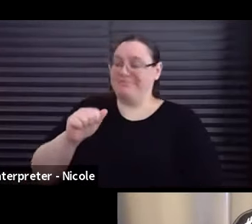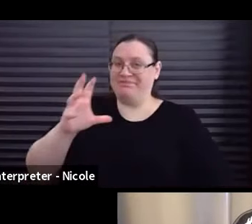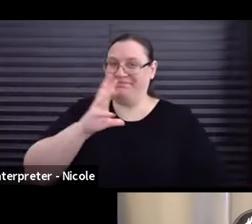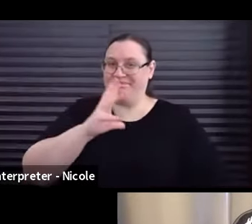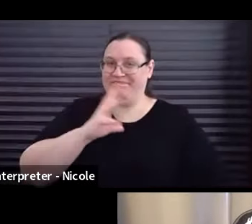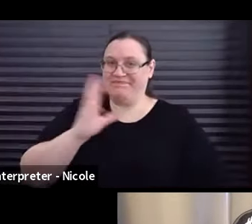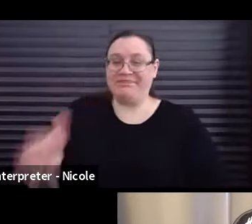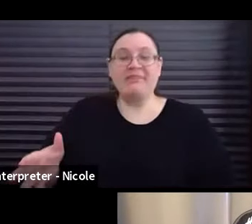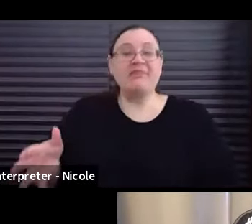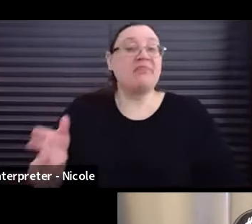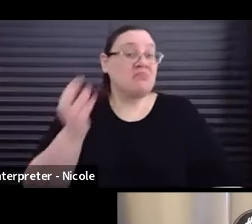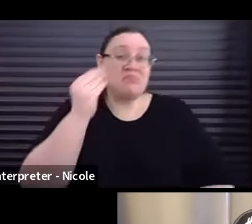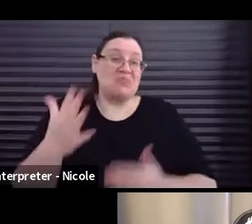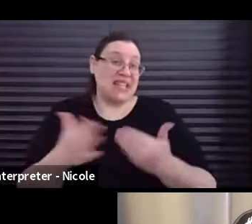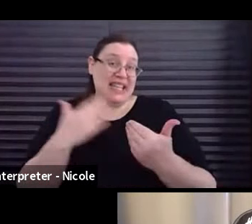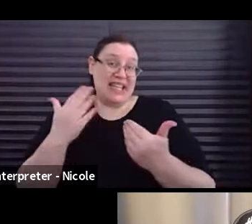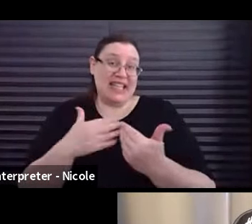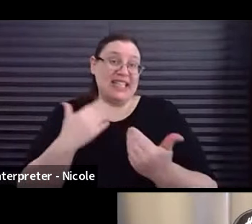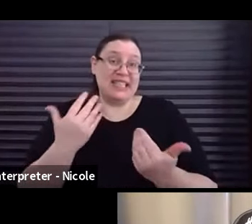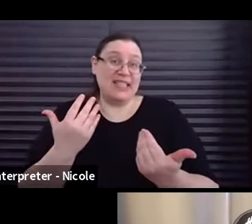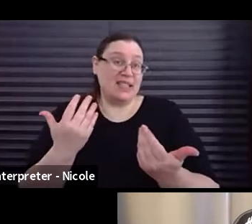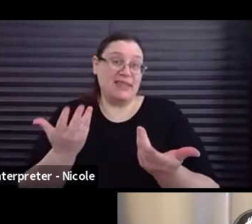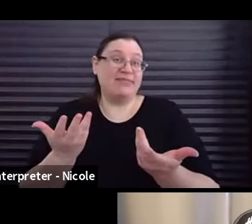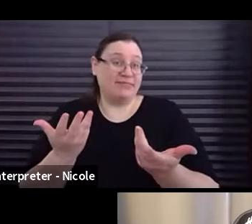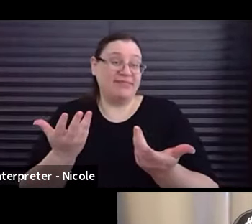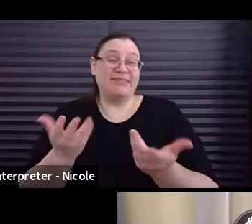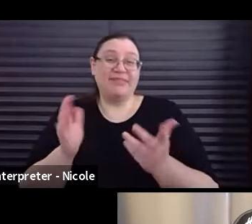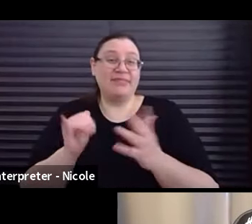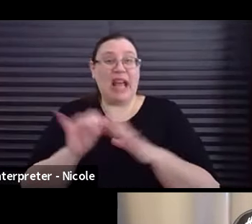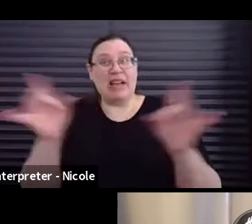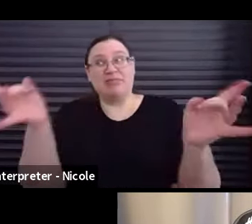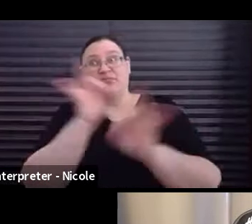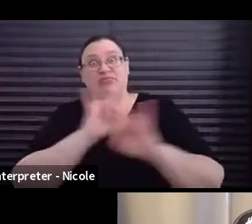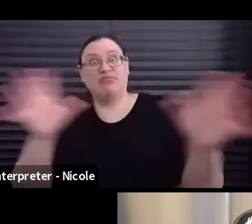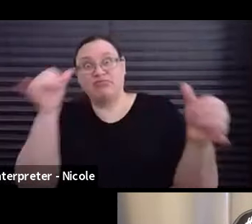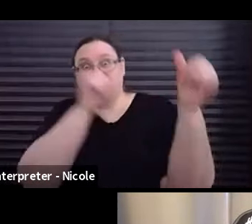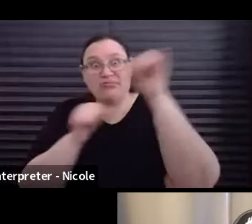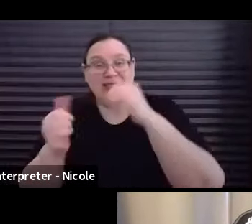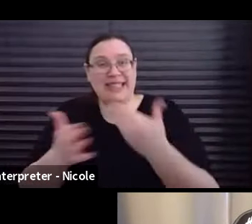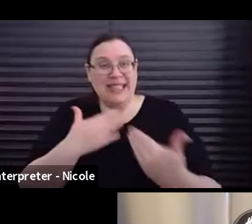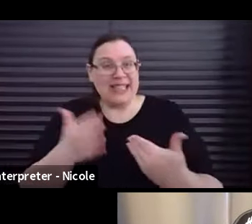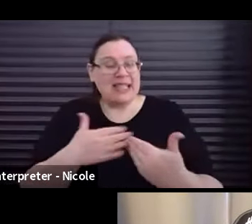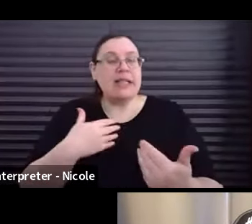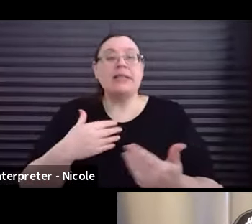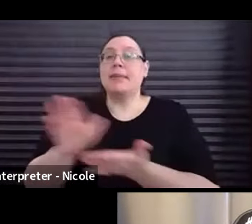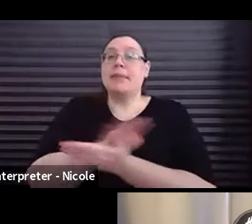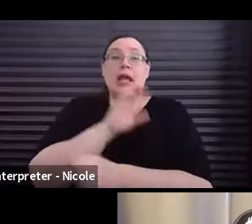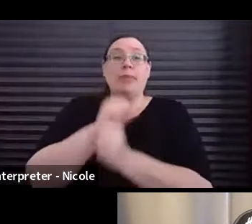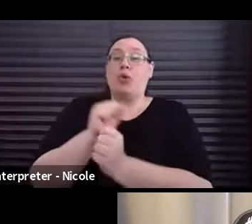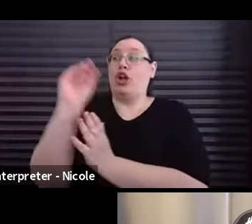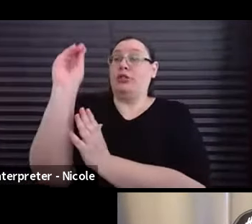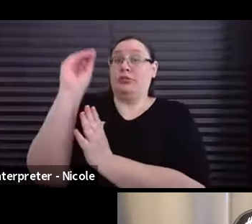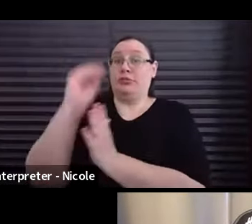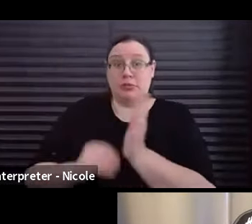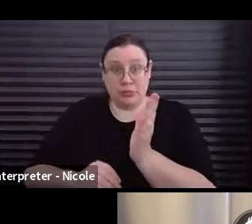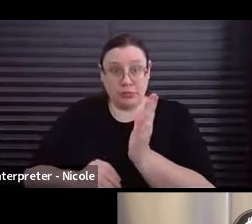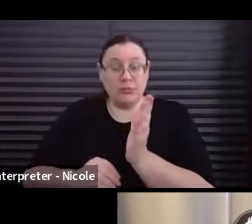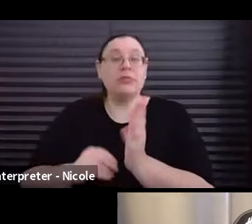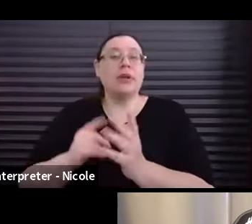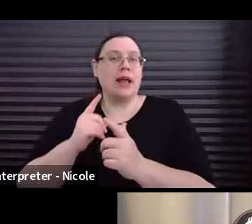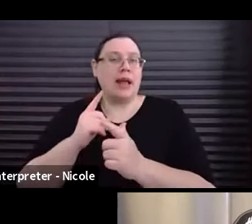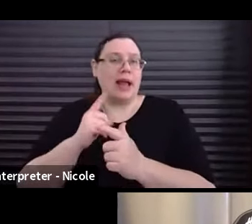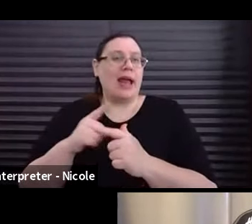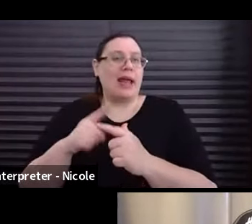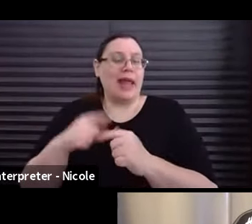pretty easy. Now they've made it incredibly easy. You just fill out the paperwork, and then you have to